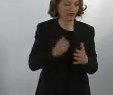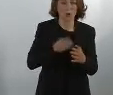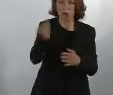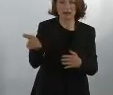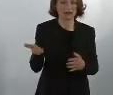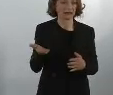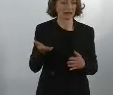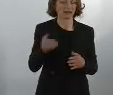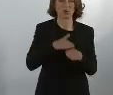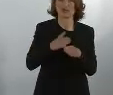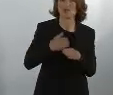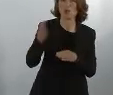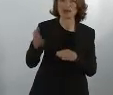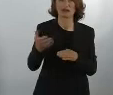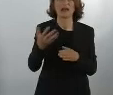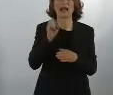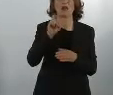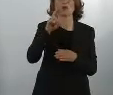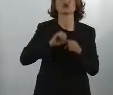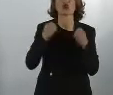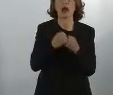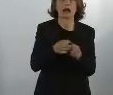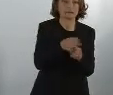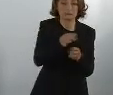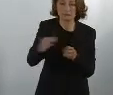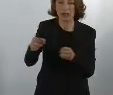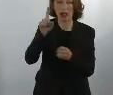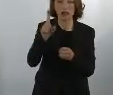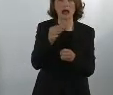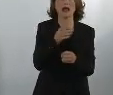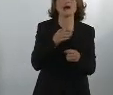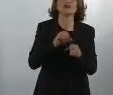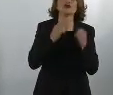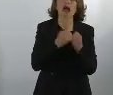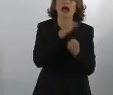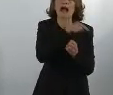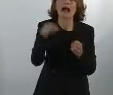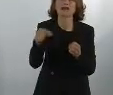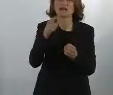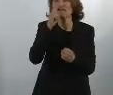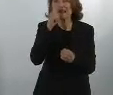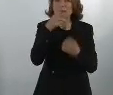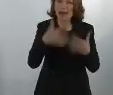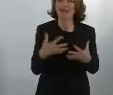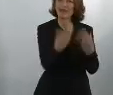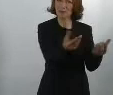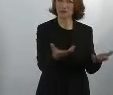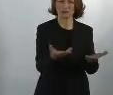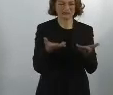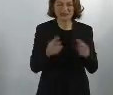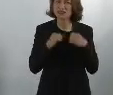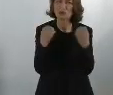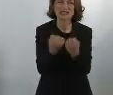migrants to EU countries, but it's always a small number of member states that are willing to admit